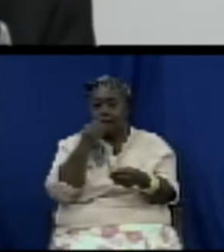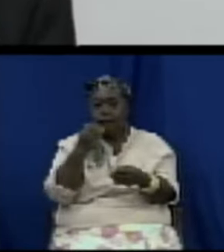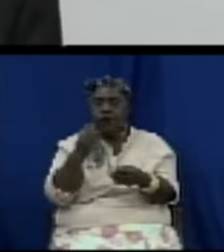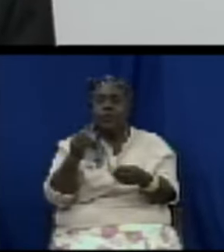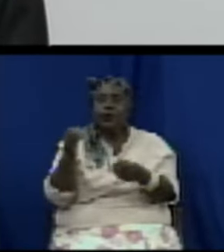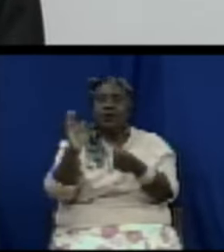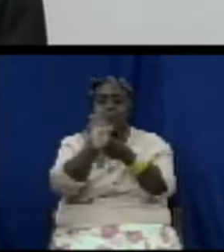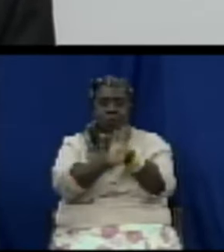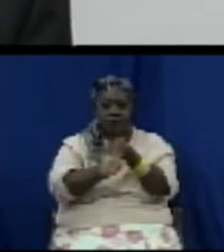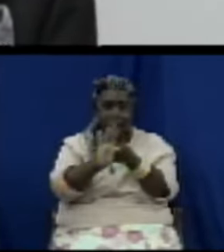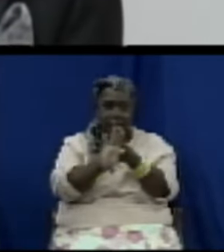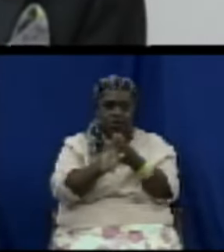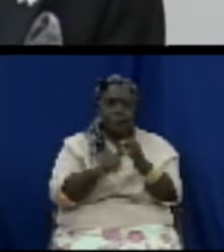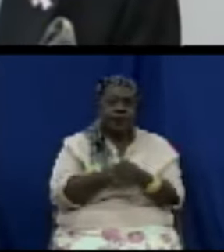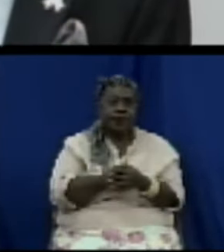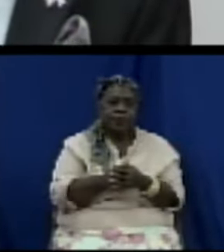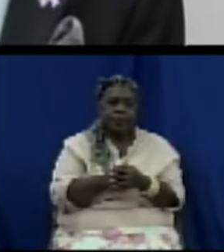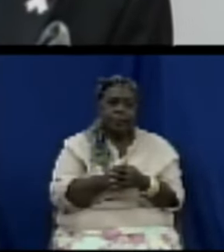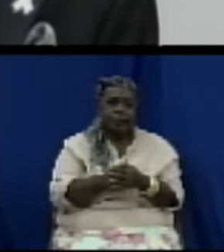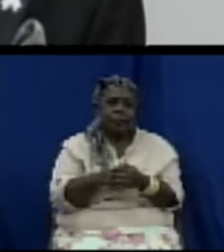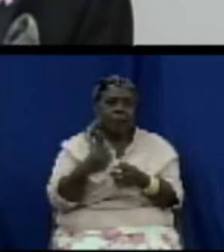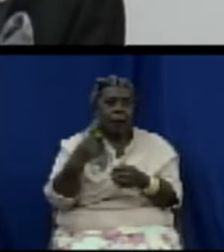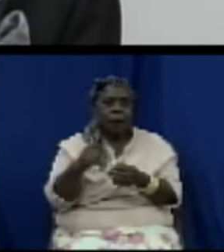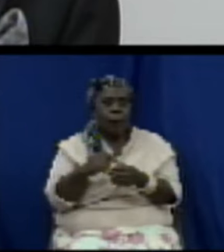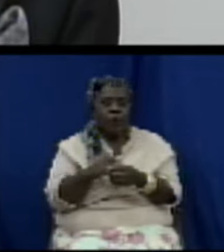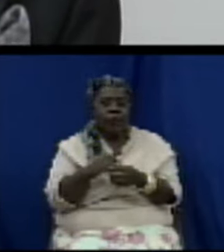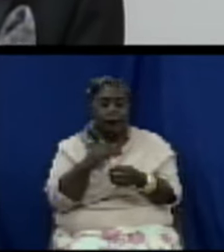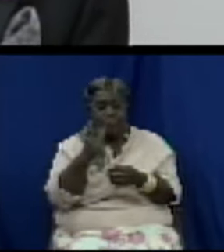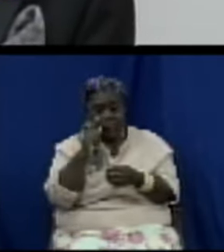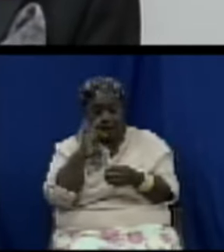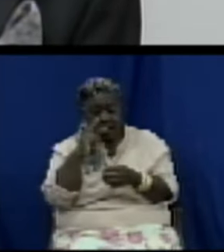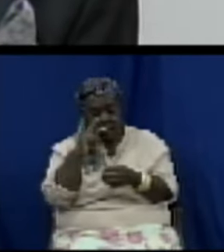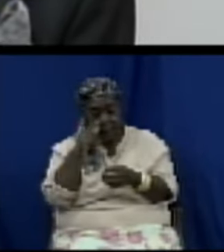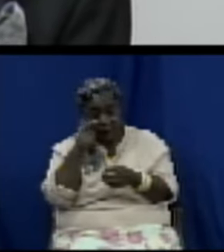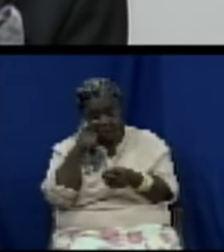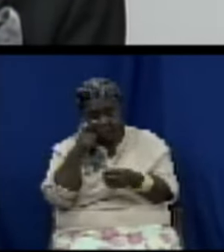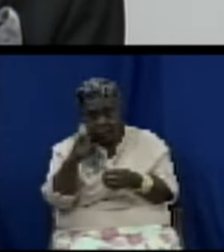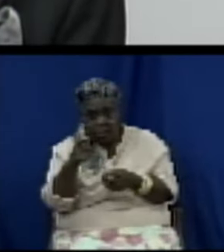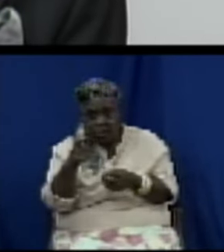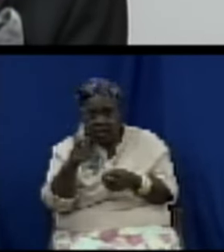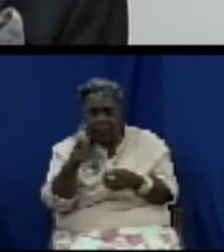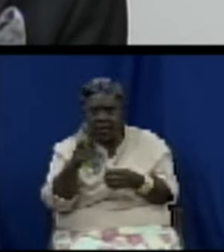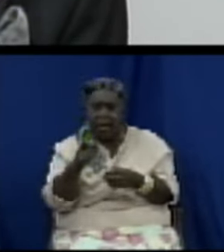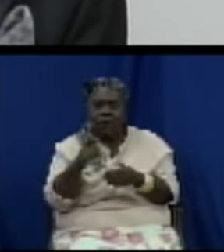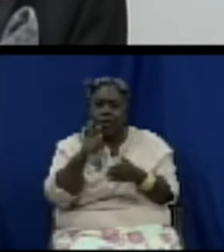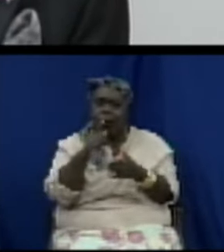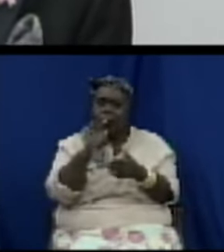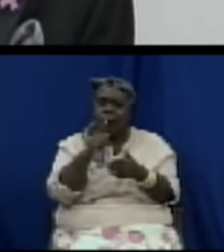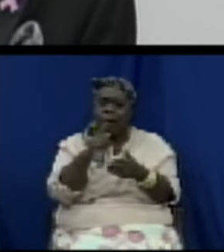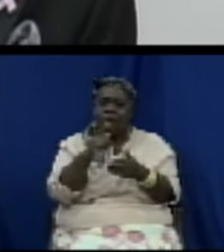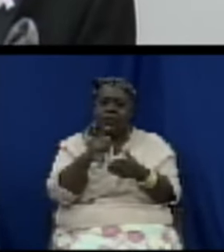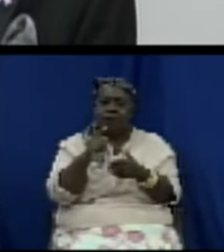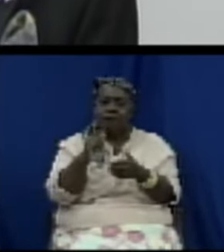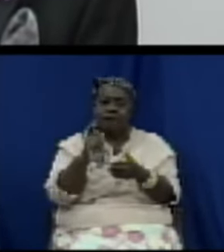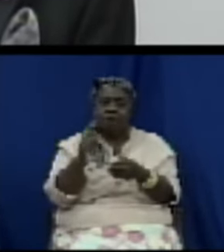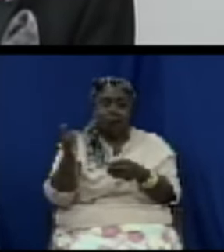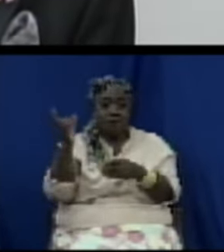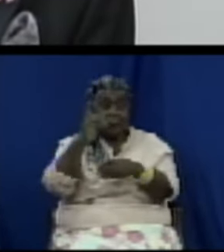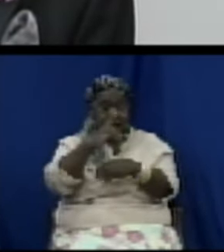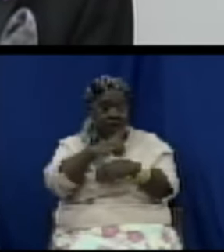inspections are primarily focused on identifying expired goods